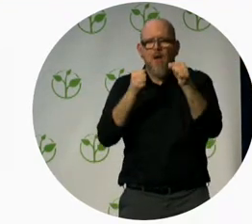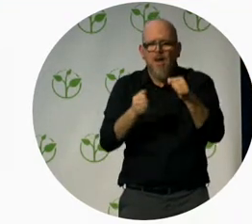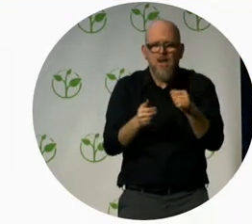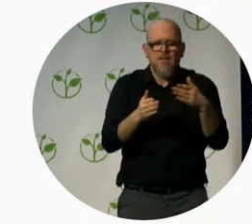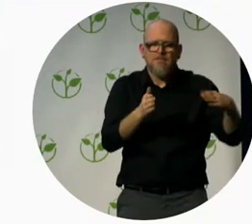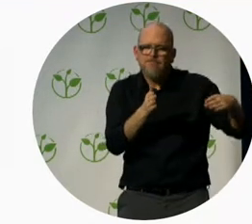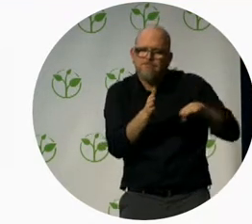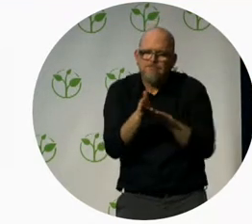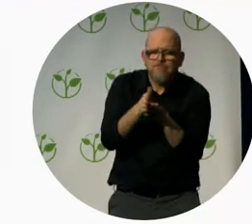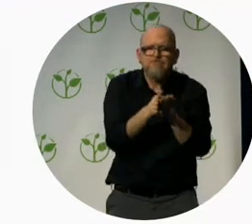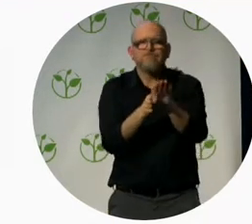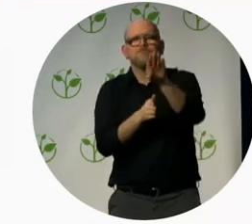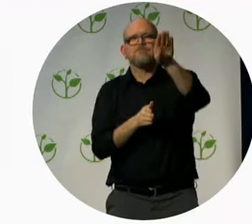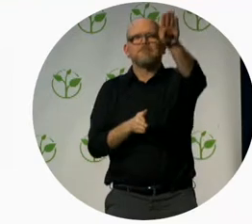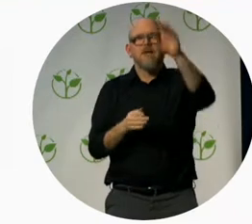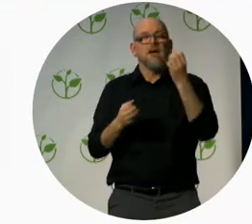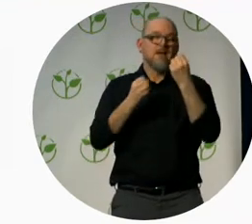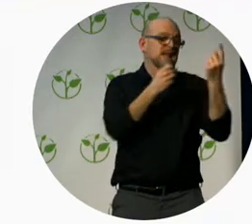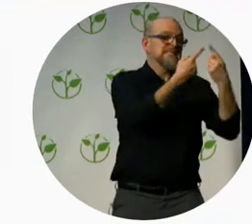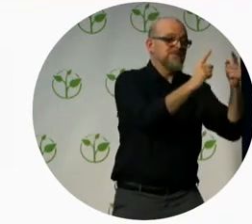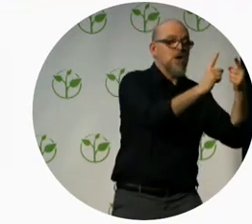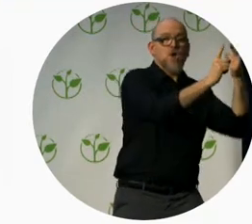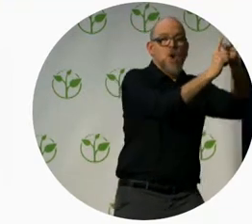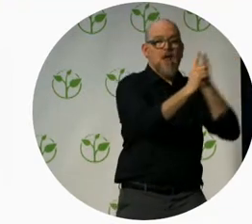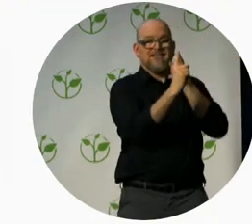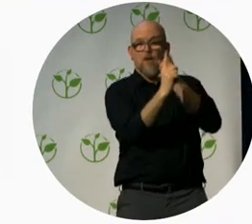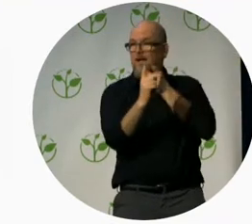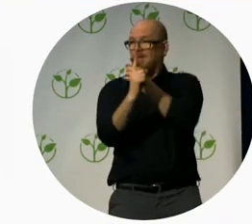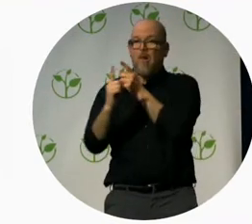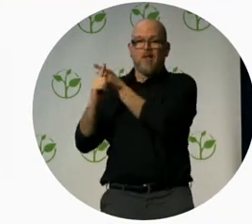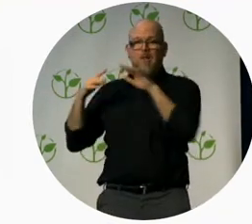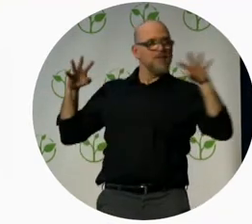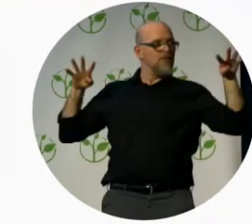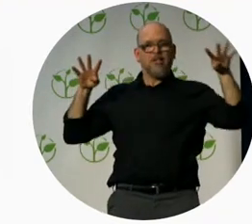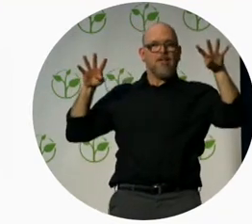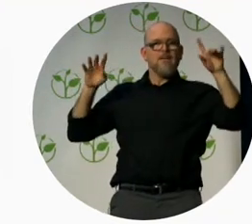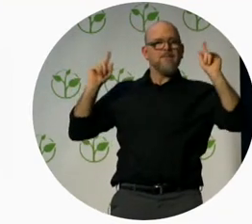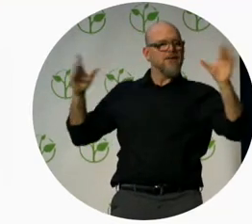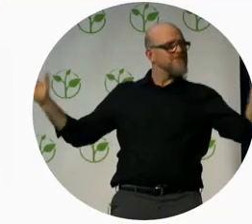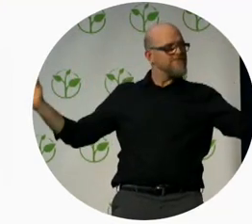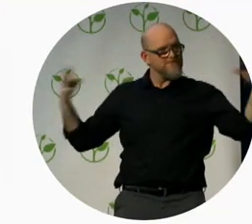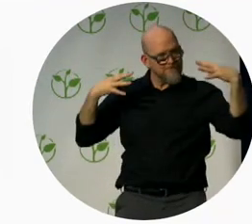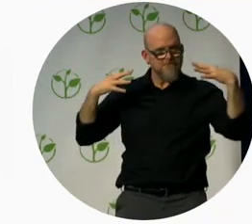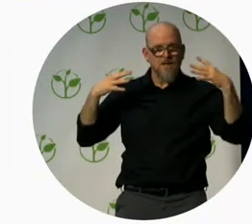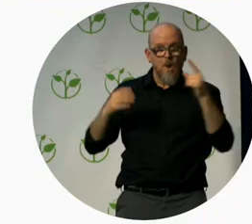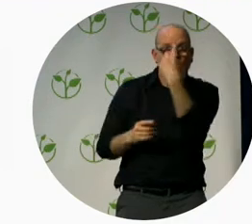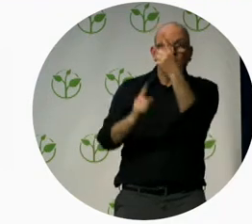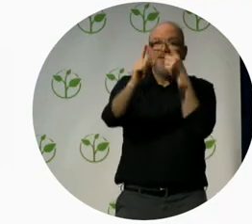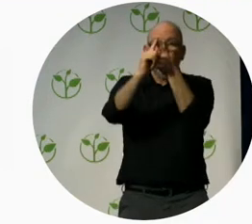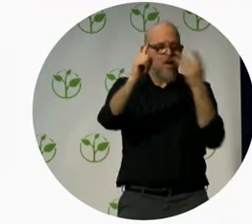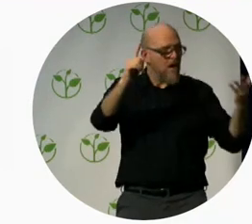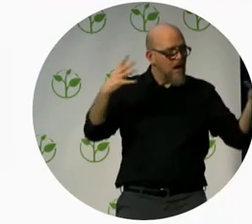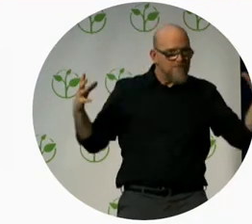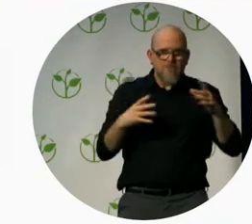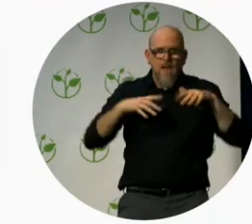initiative, we have 275 participating organizations, including a number of co-funders. We